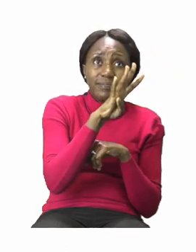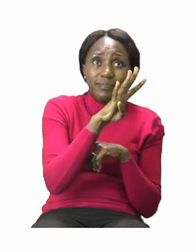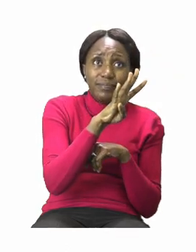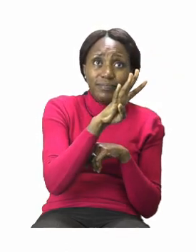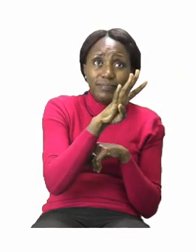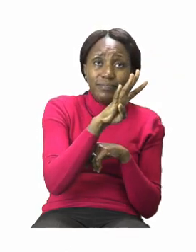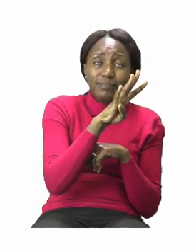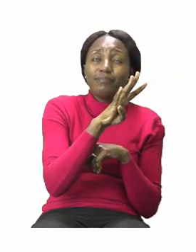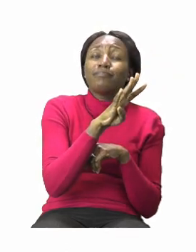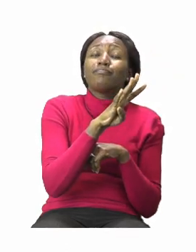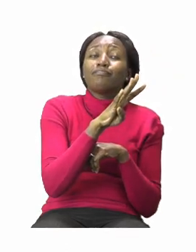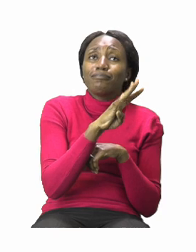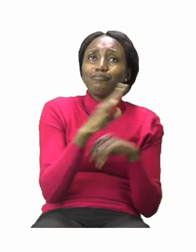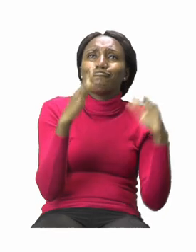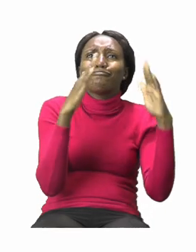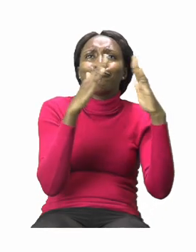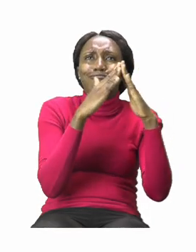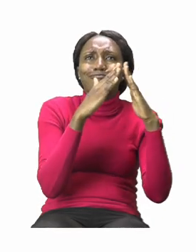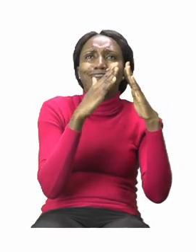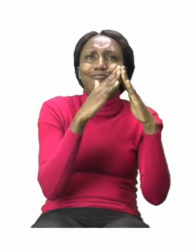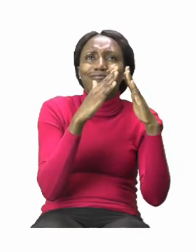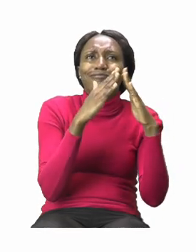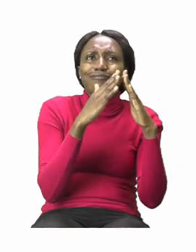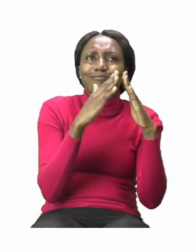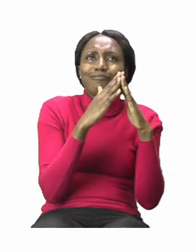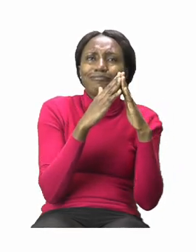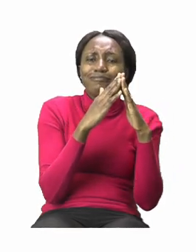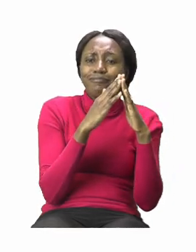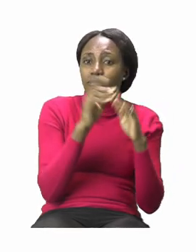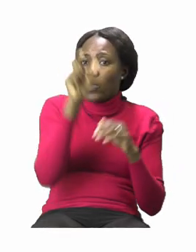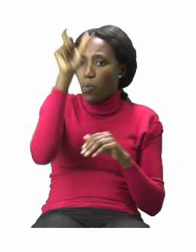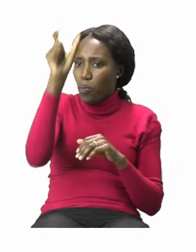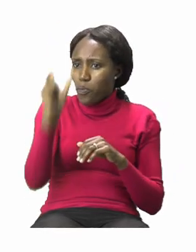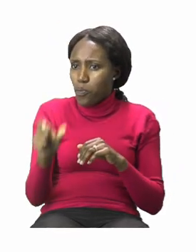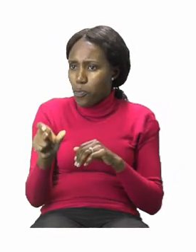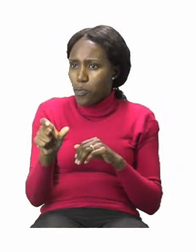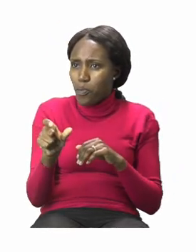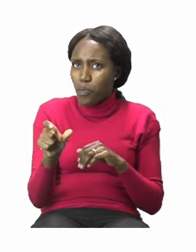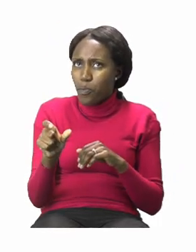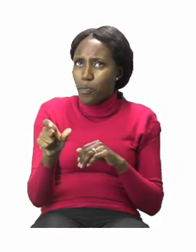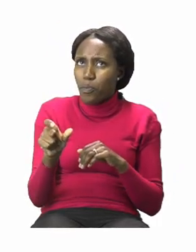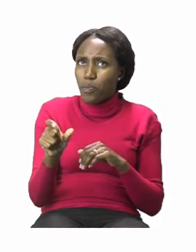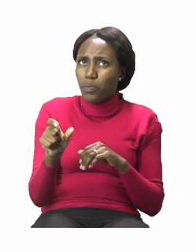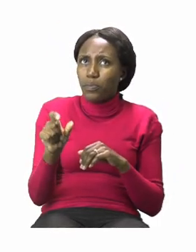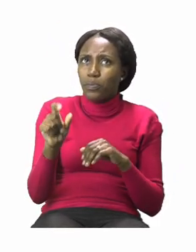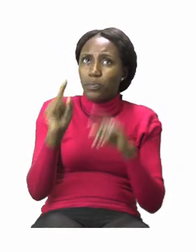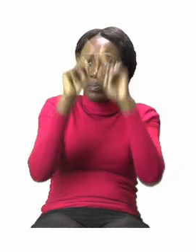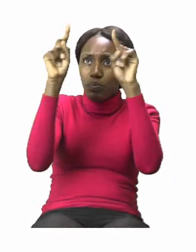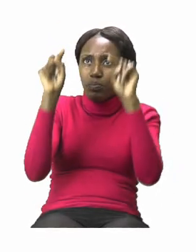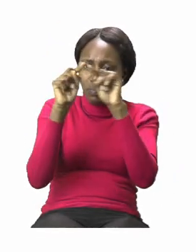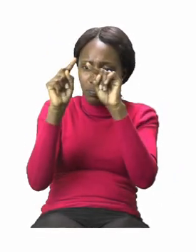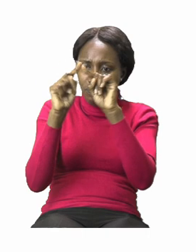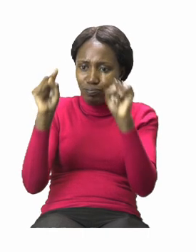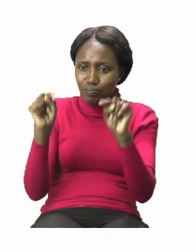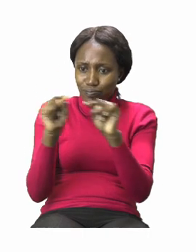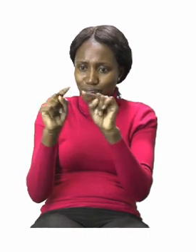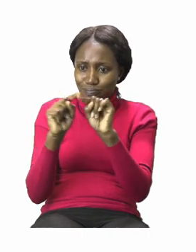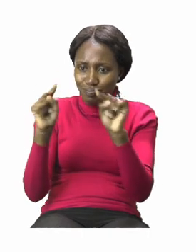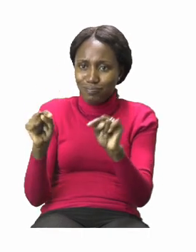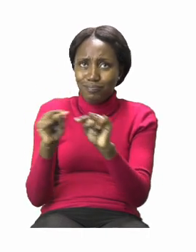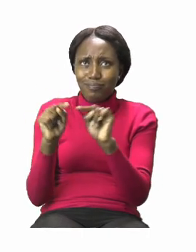four houses. So we now need to look for the number four on the other side.